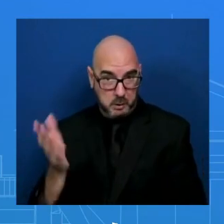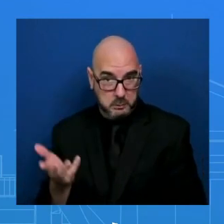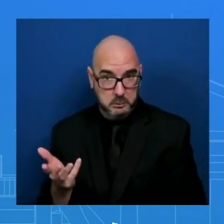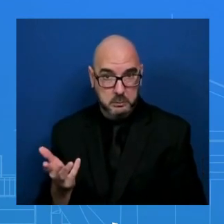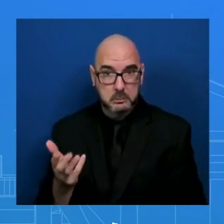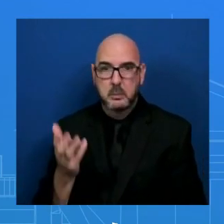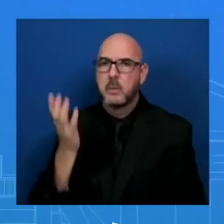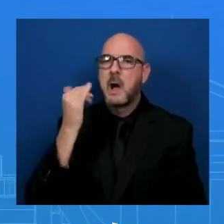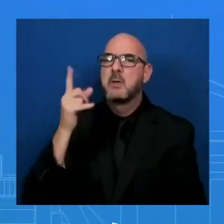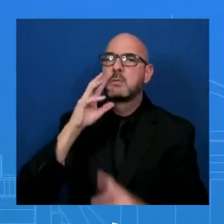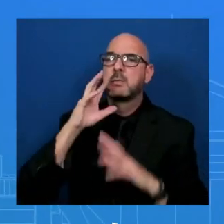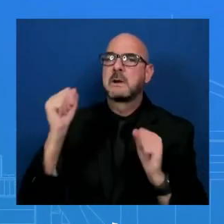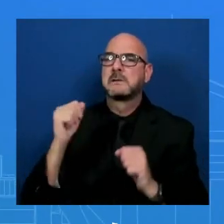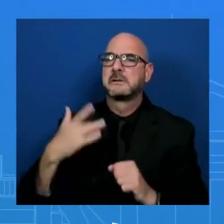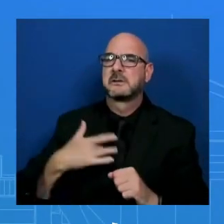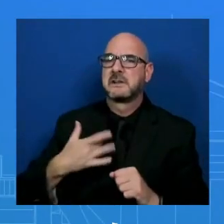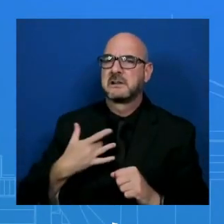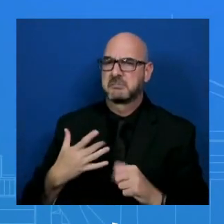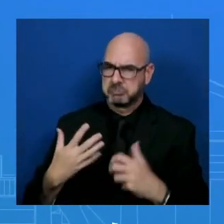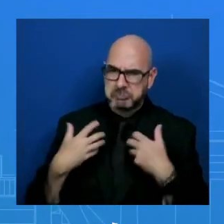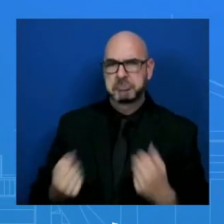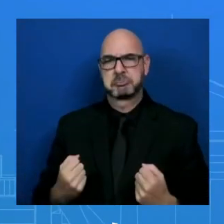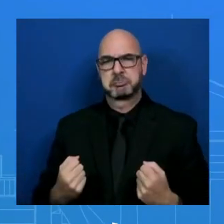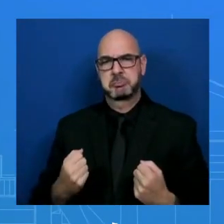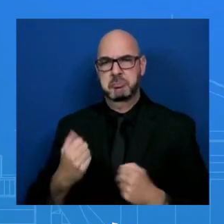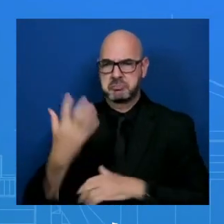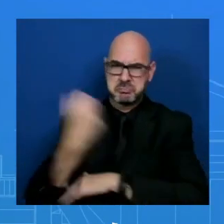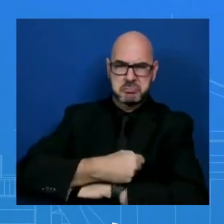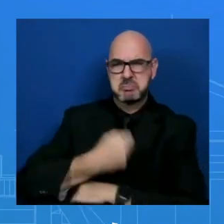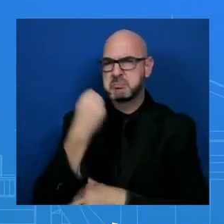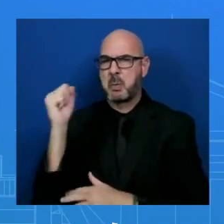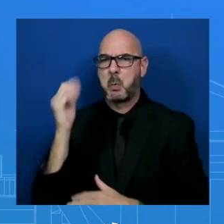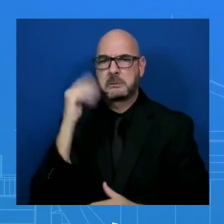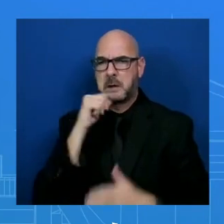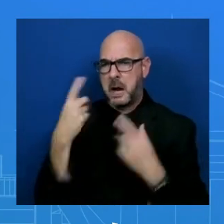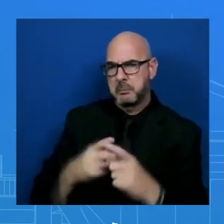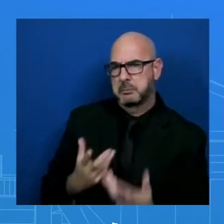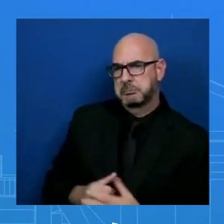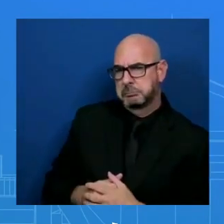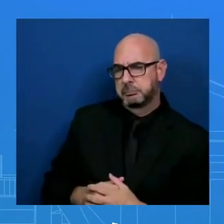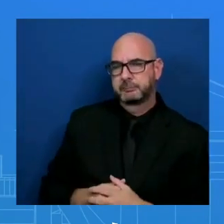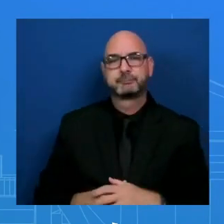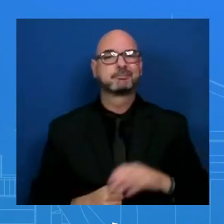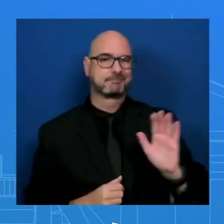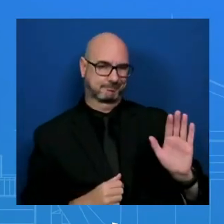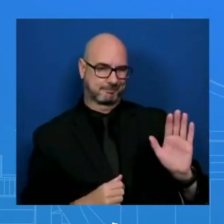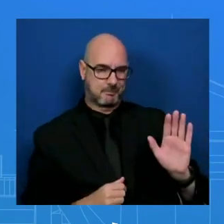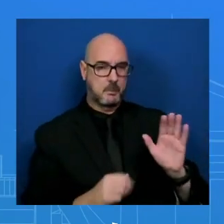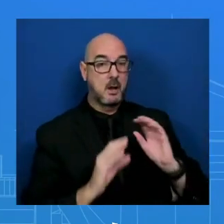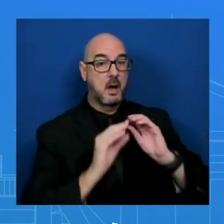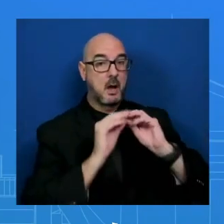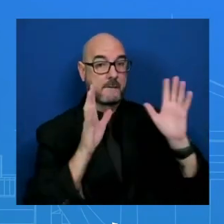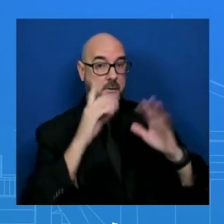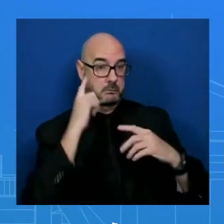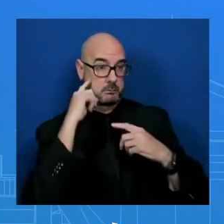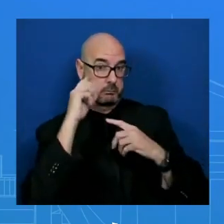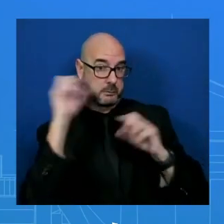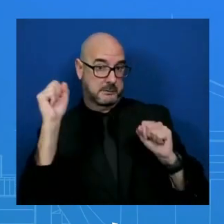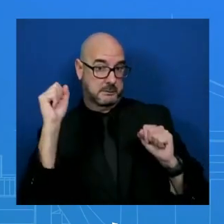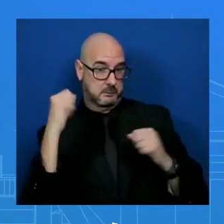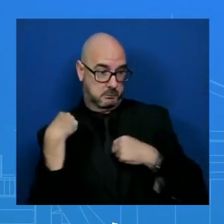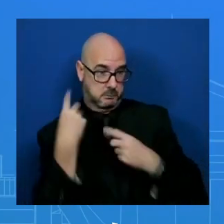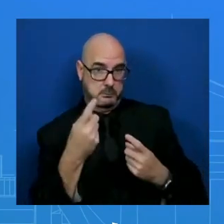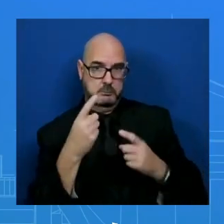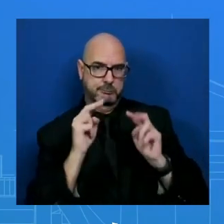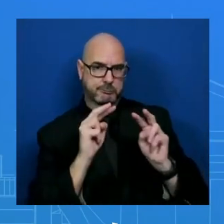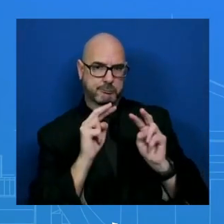happen? MS. I mean, as you know, Karen, as someone who's followed this President very closely for some time now, he's optimistic. He is an optimistic person.